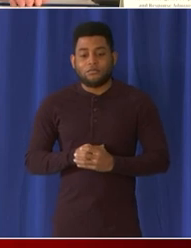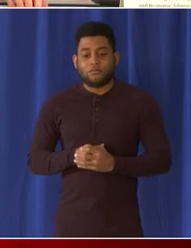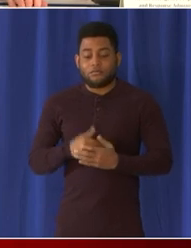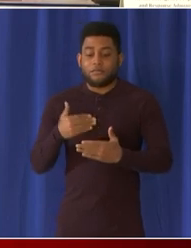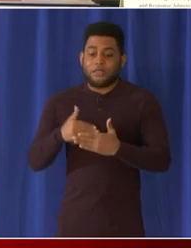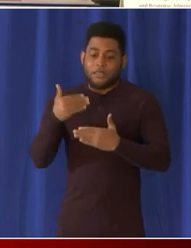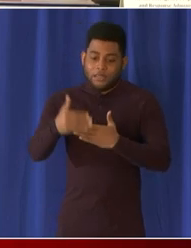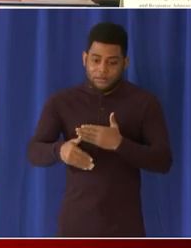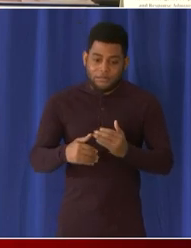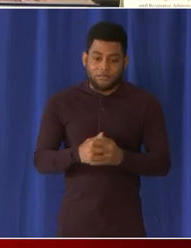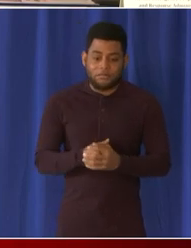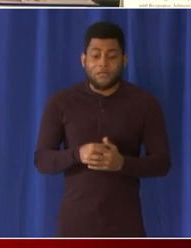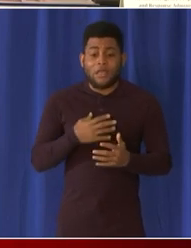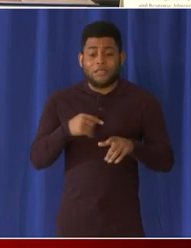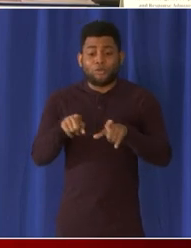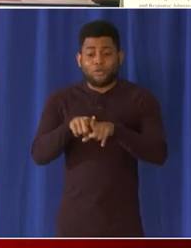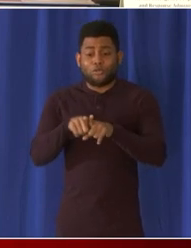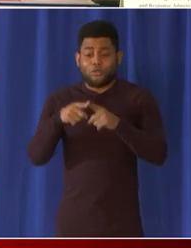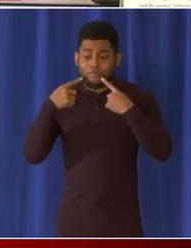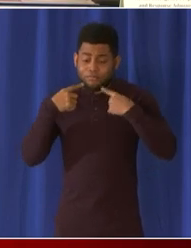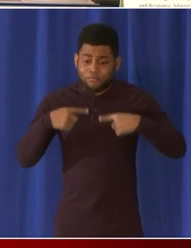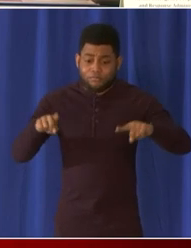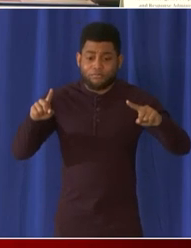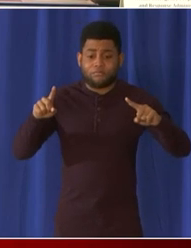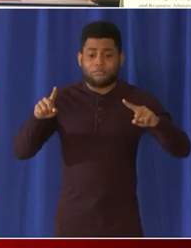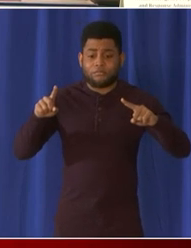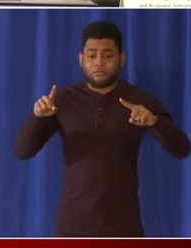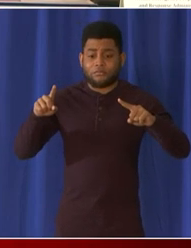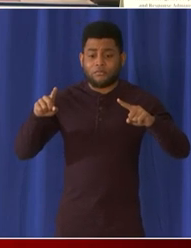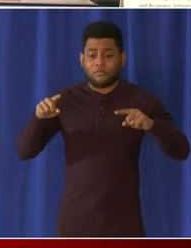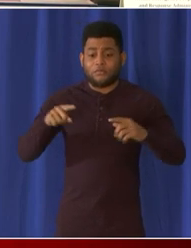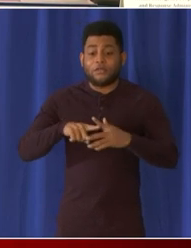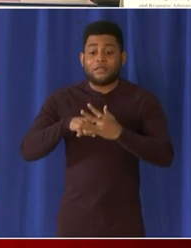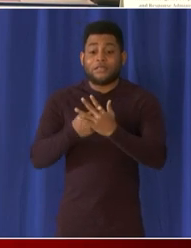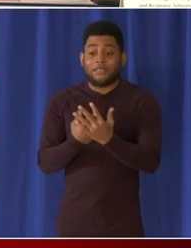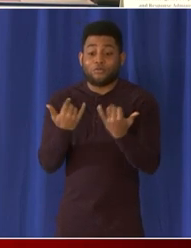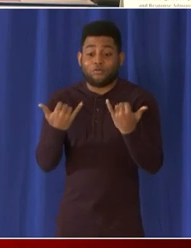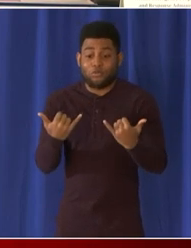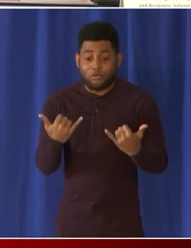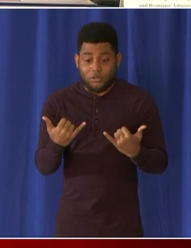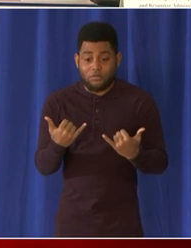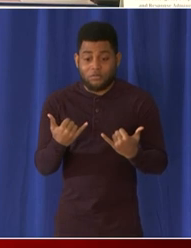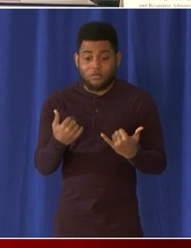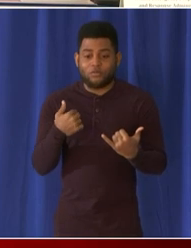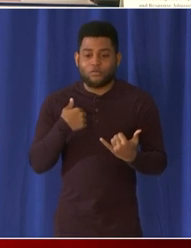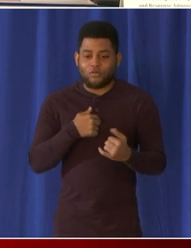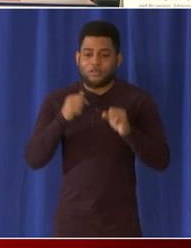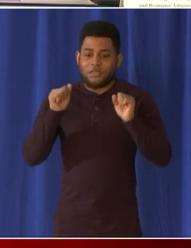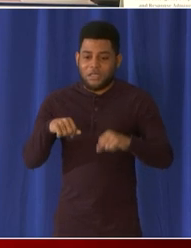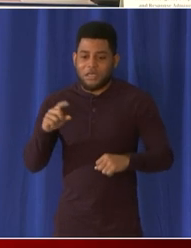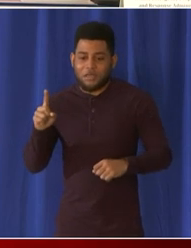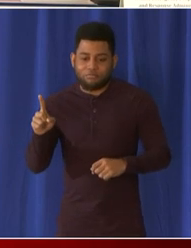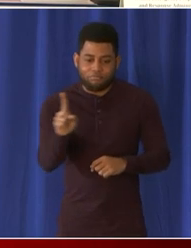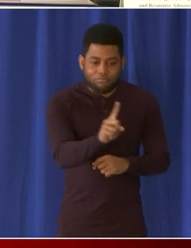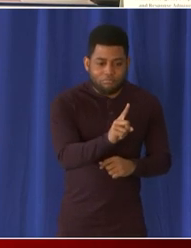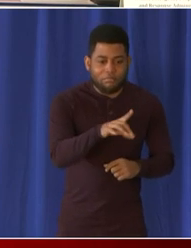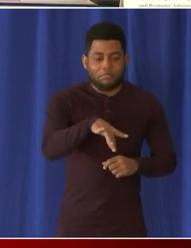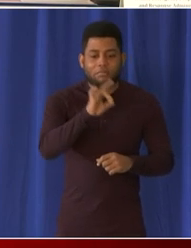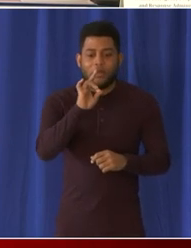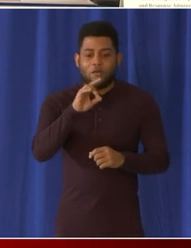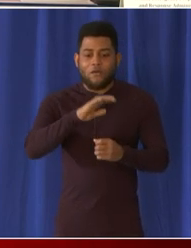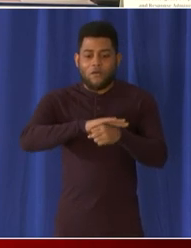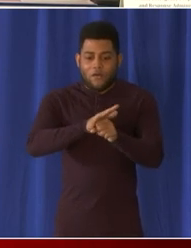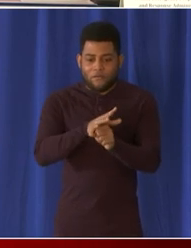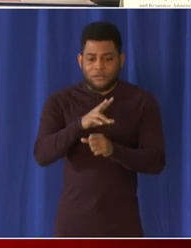We also are today announcing that beginning today you can pick up COVID-19 rapid